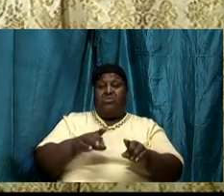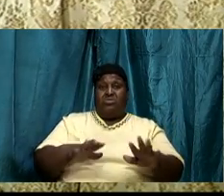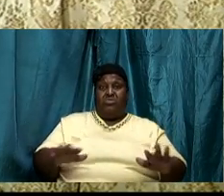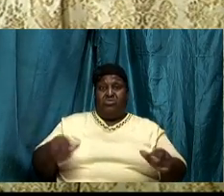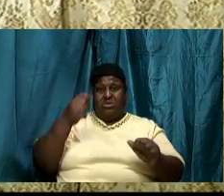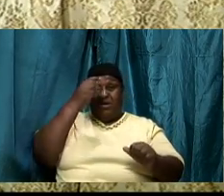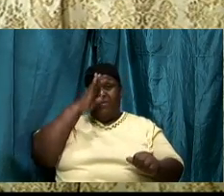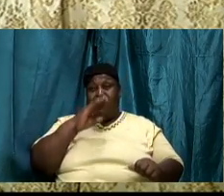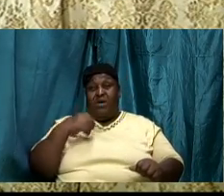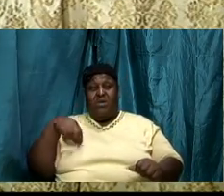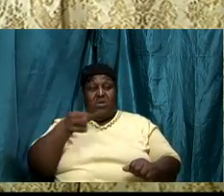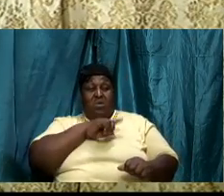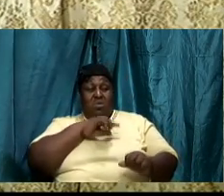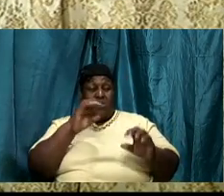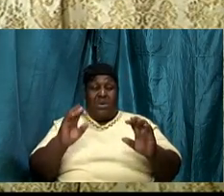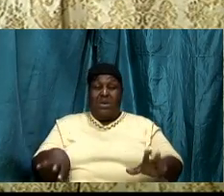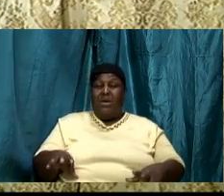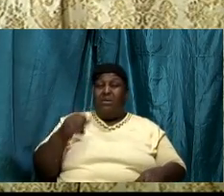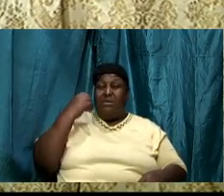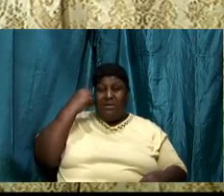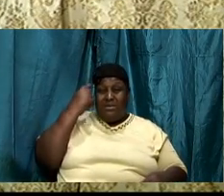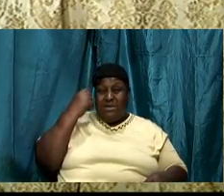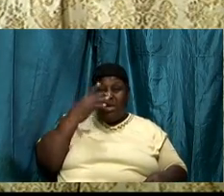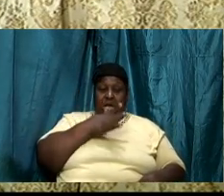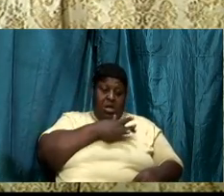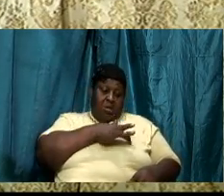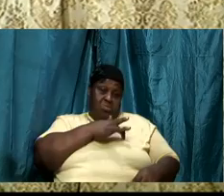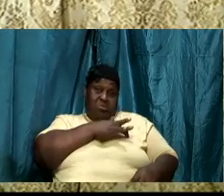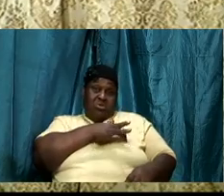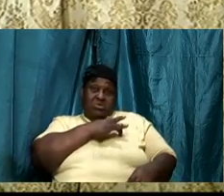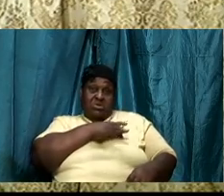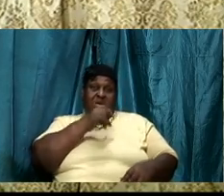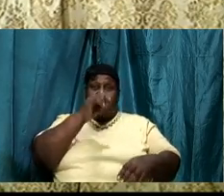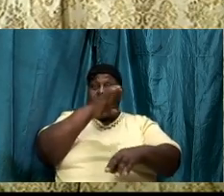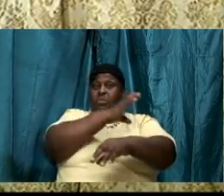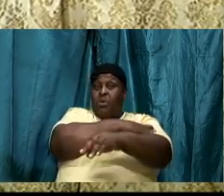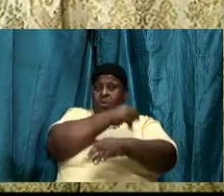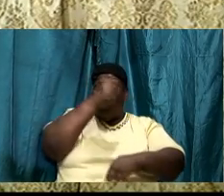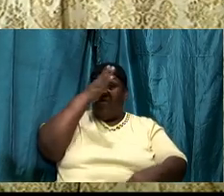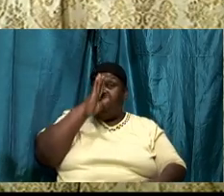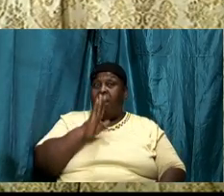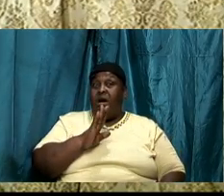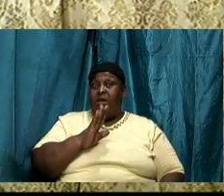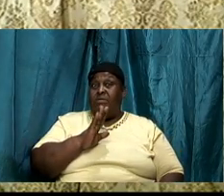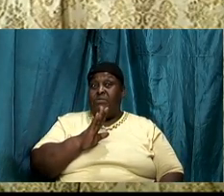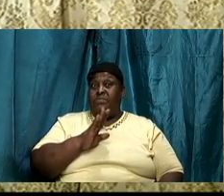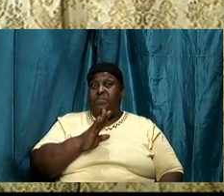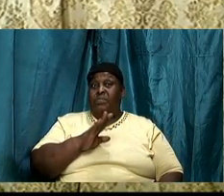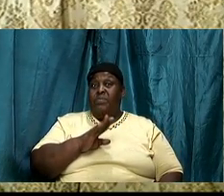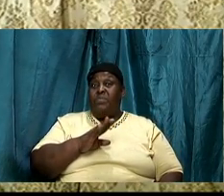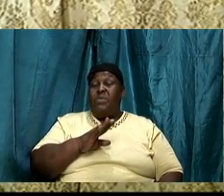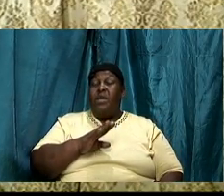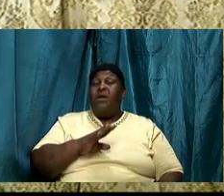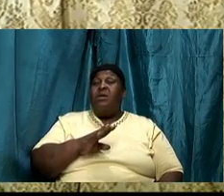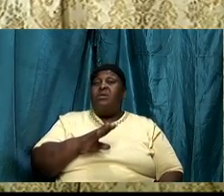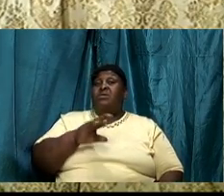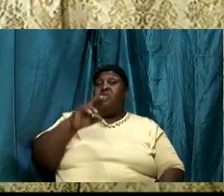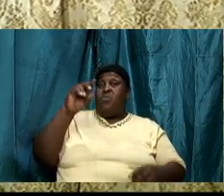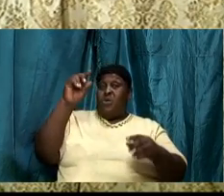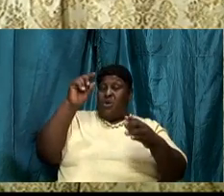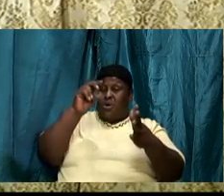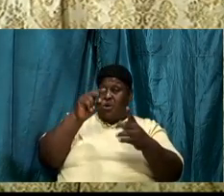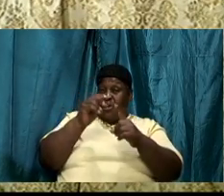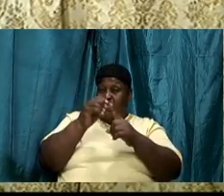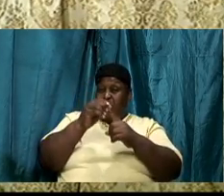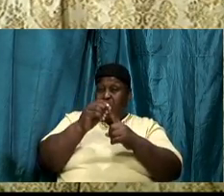appreciate the power of the Word. The Word as it is, that we have from the mouth of God, which is in the book,